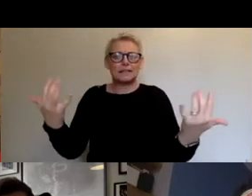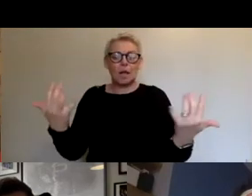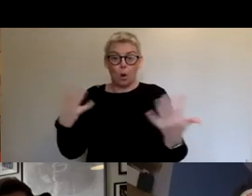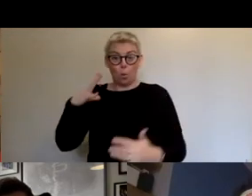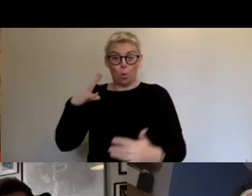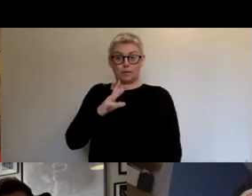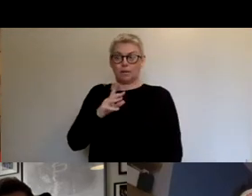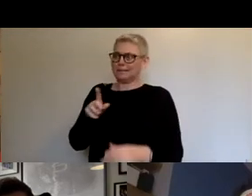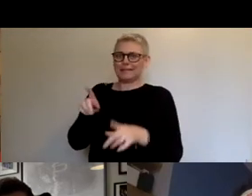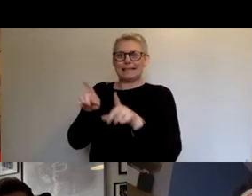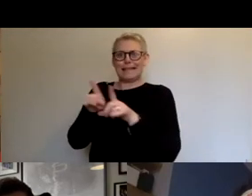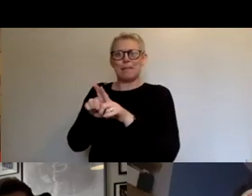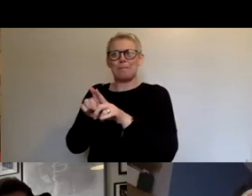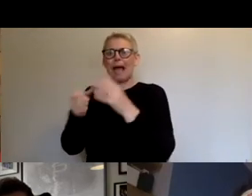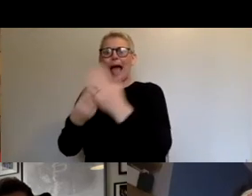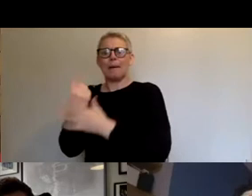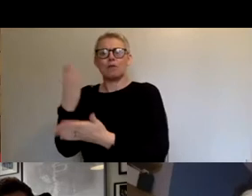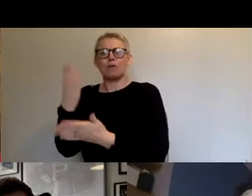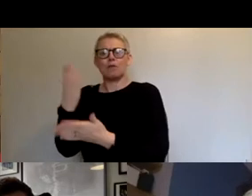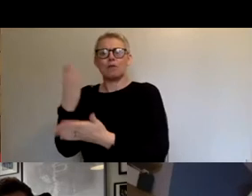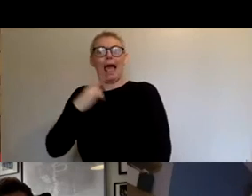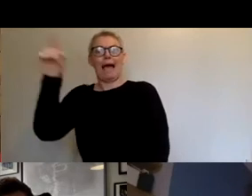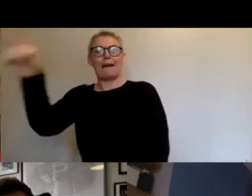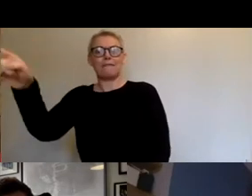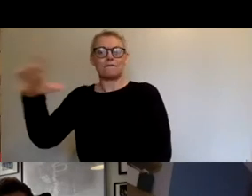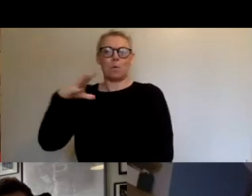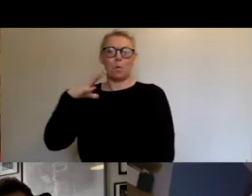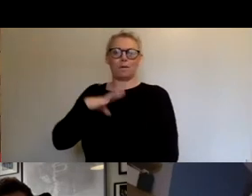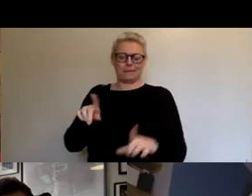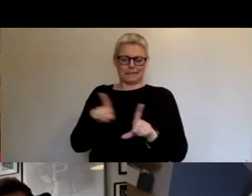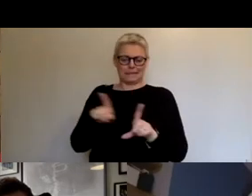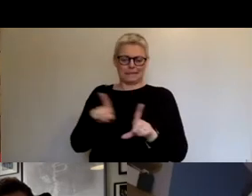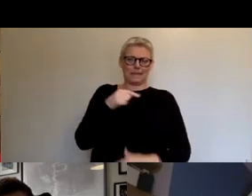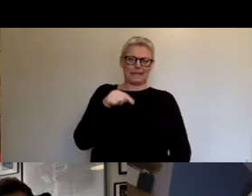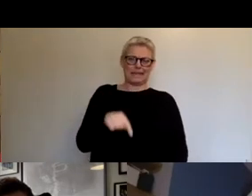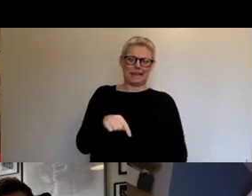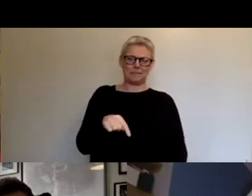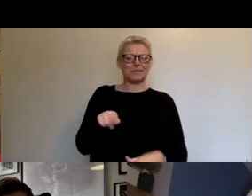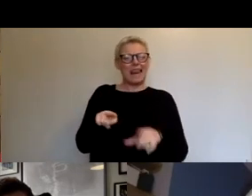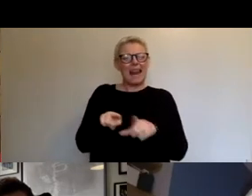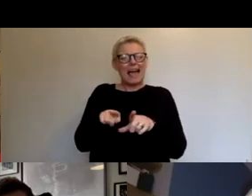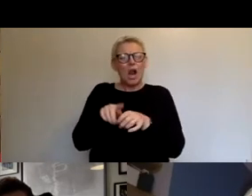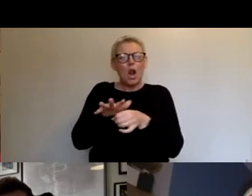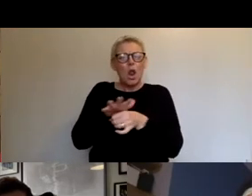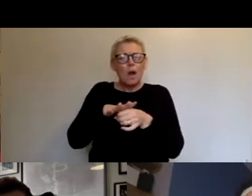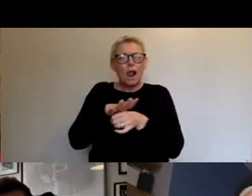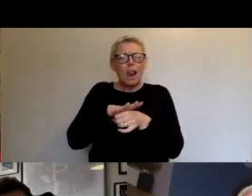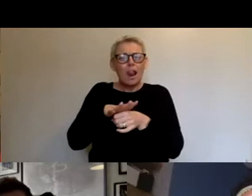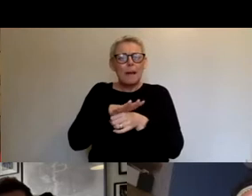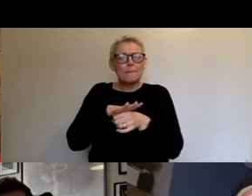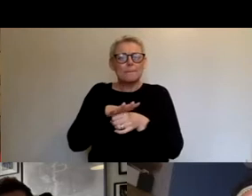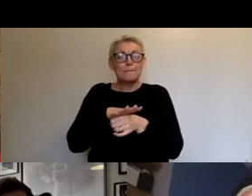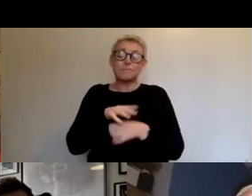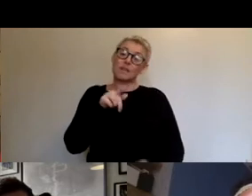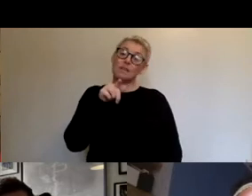sort of experimenting with keeping the Internet local for anyone who's an avid member of the Bristol